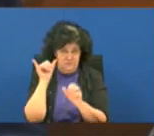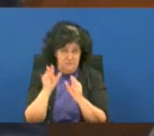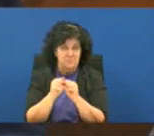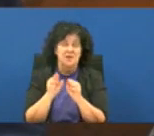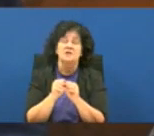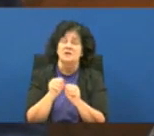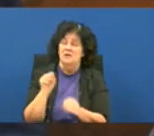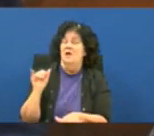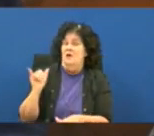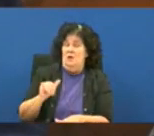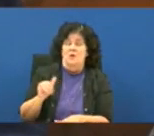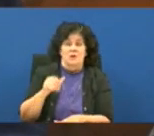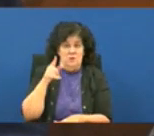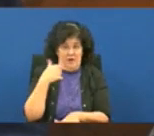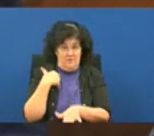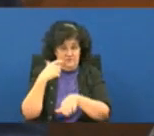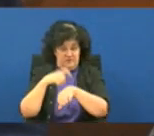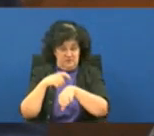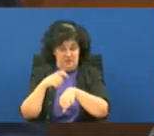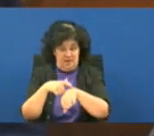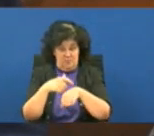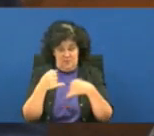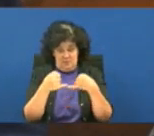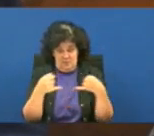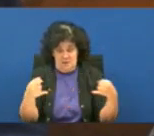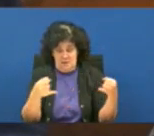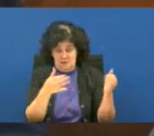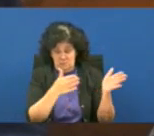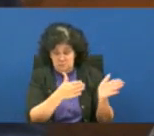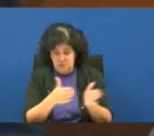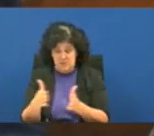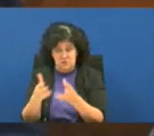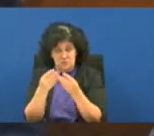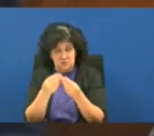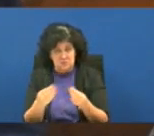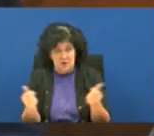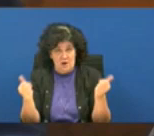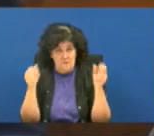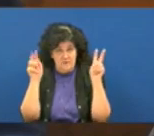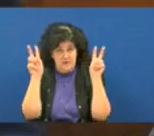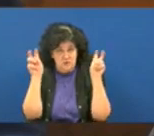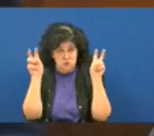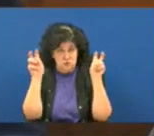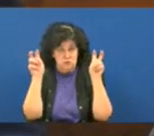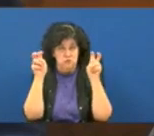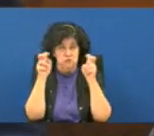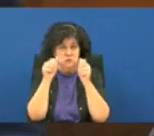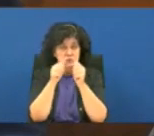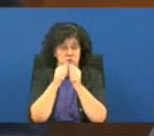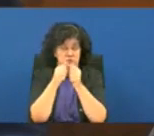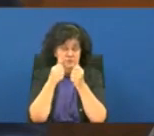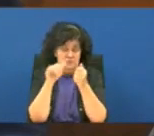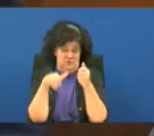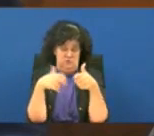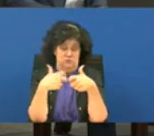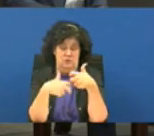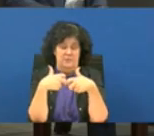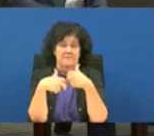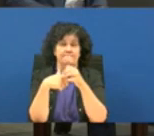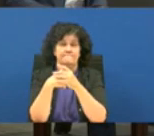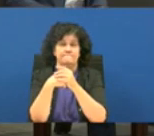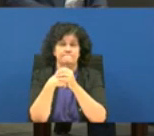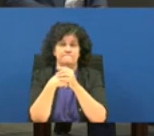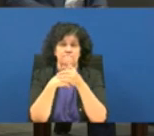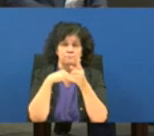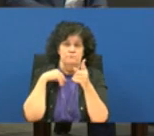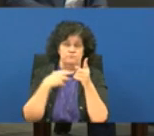timeline on resolving the issue that is the core of the the problem here we are